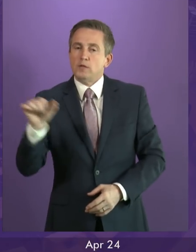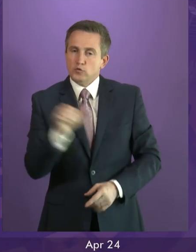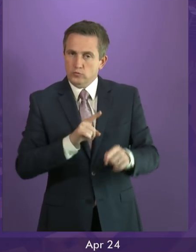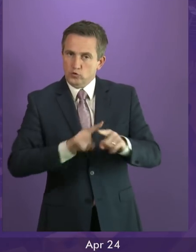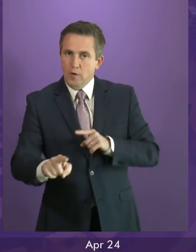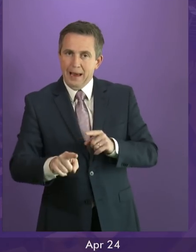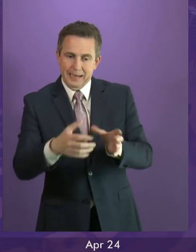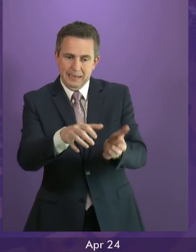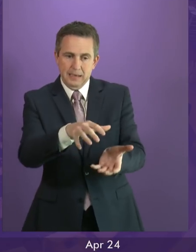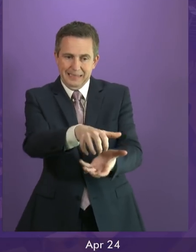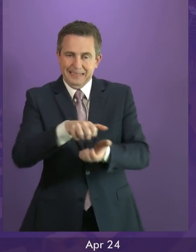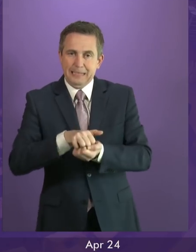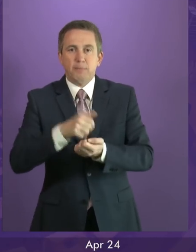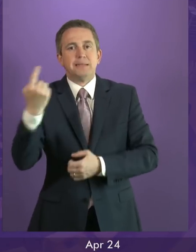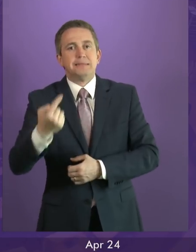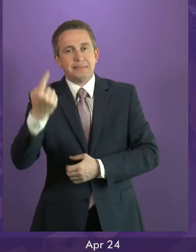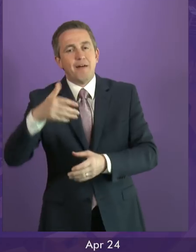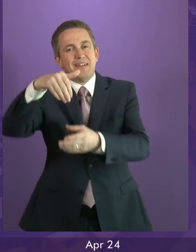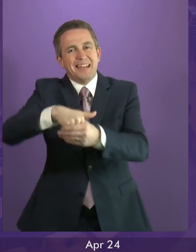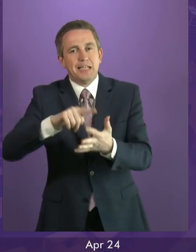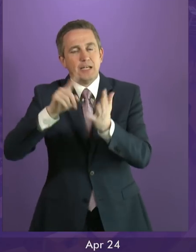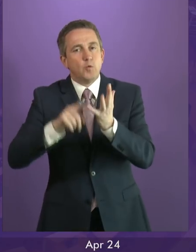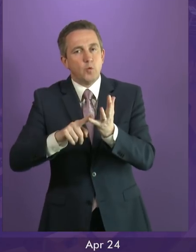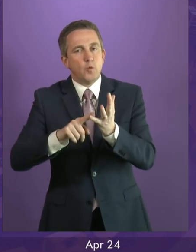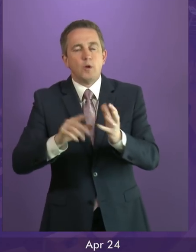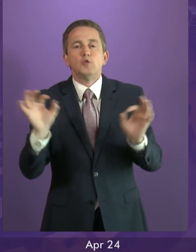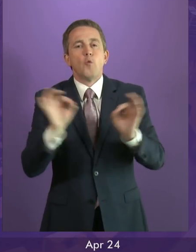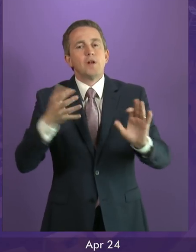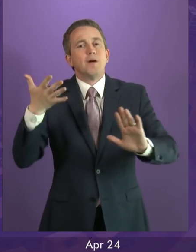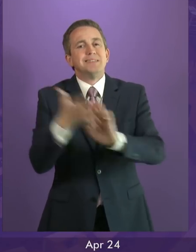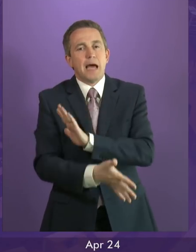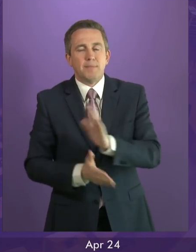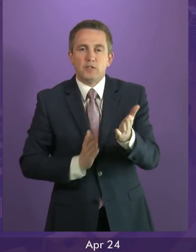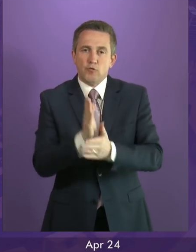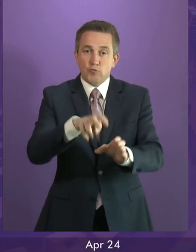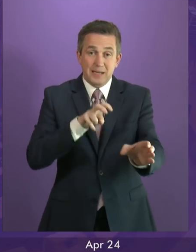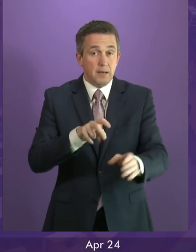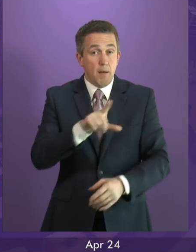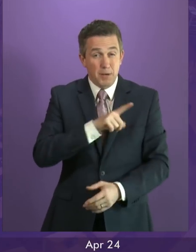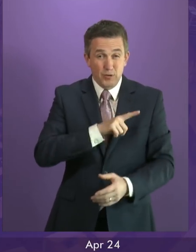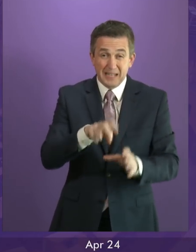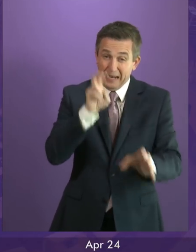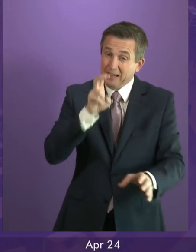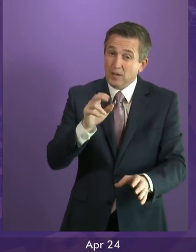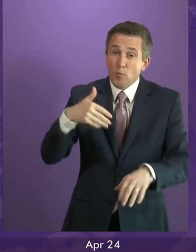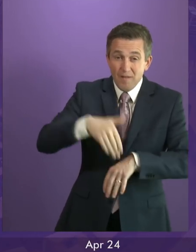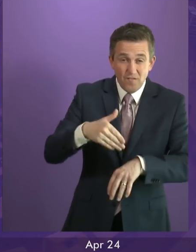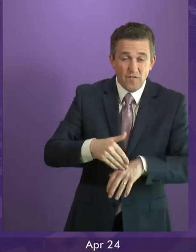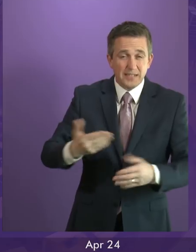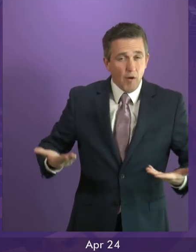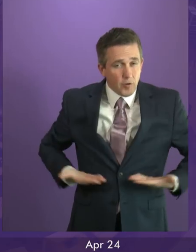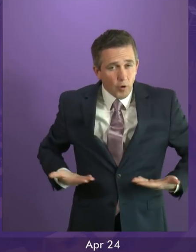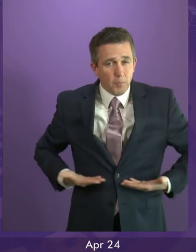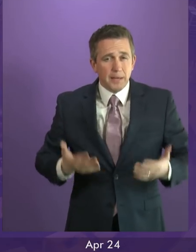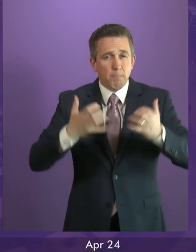the opportunity to protect itself from the damage that Brexit will do. Damage to our economy, to our public services, to the